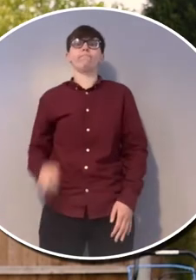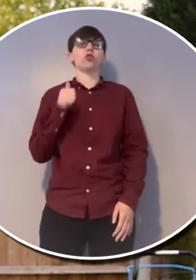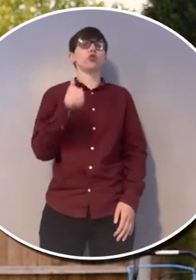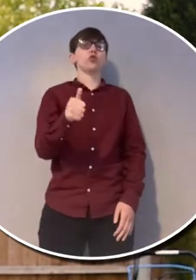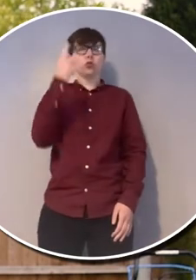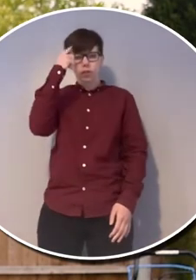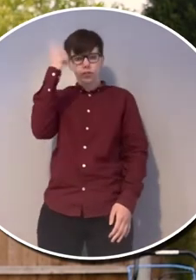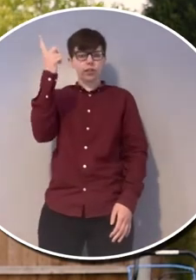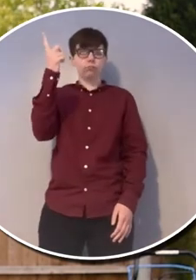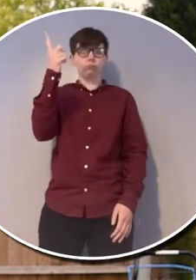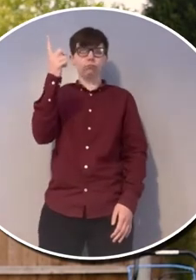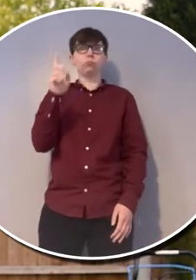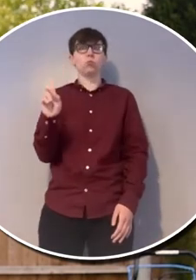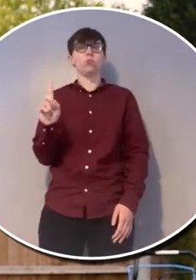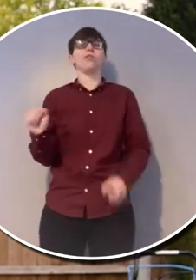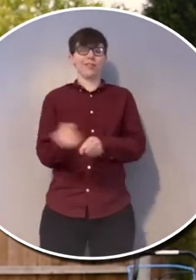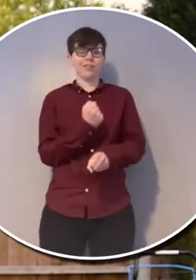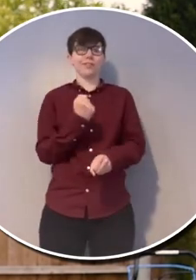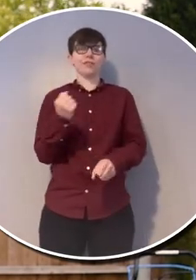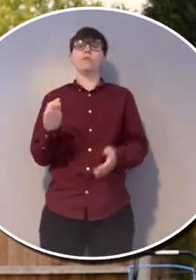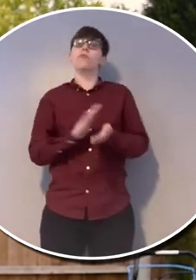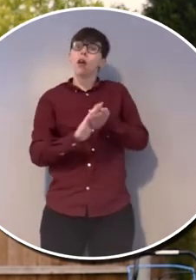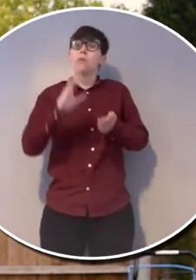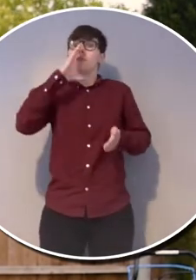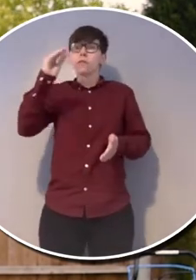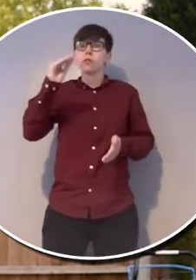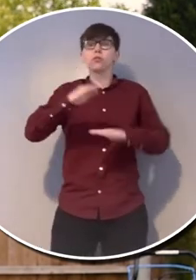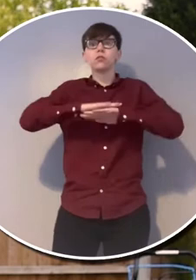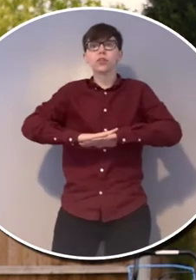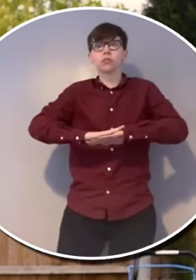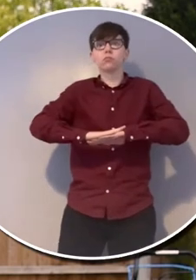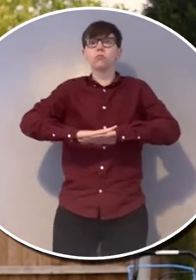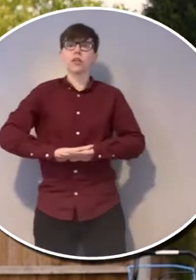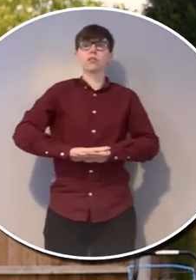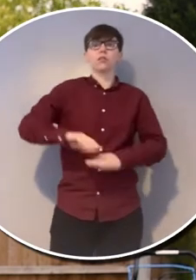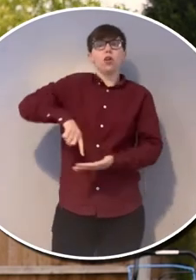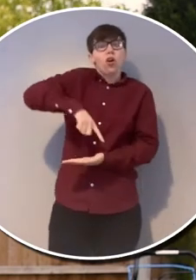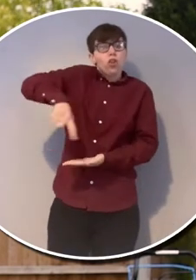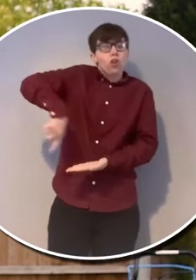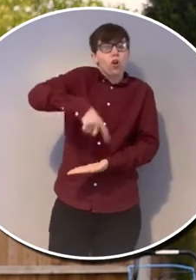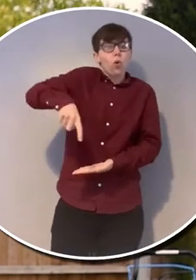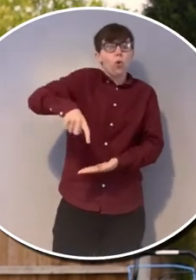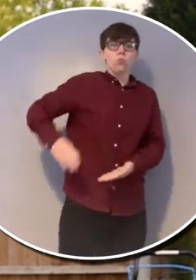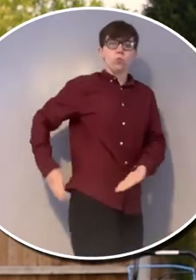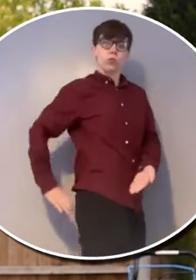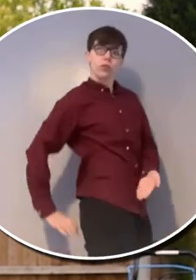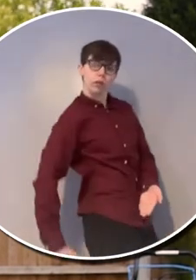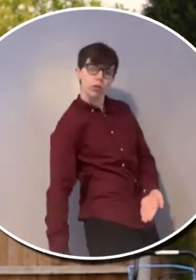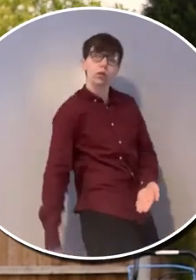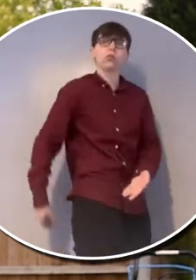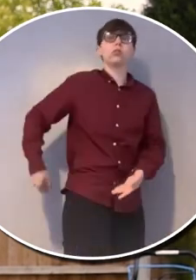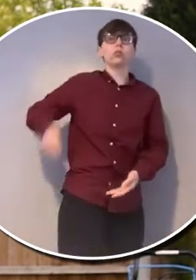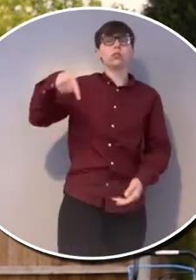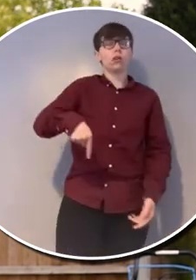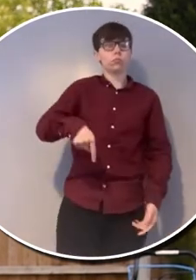And that's just what they did. Herbert the fox sat on the edge of the hole with his tail hanging